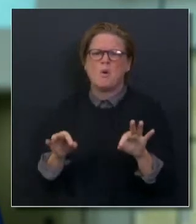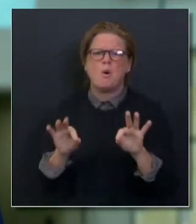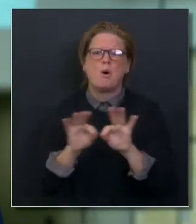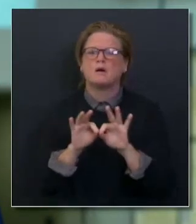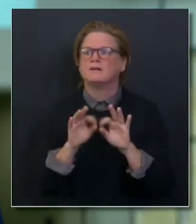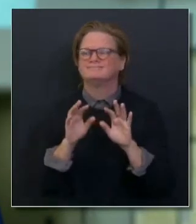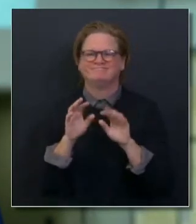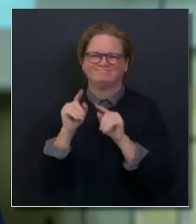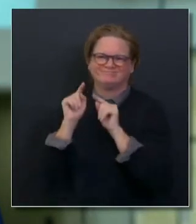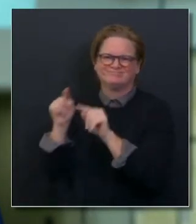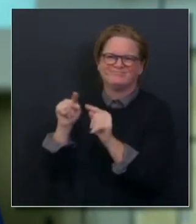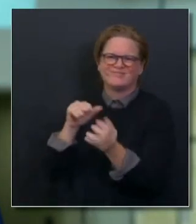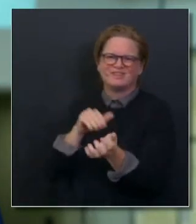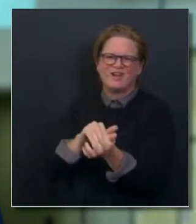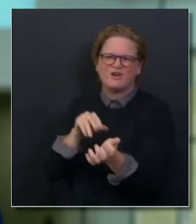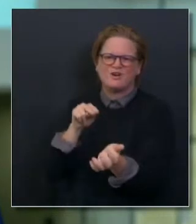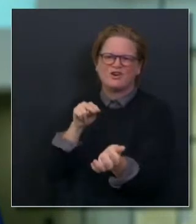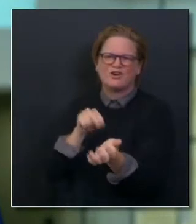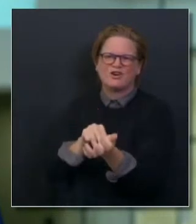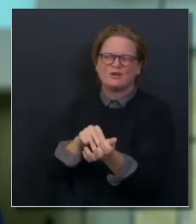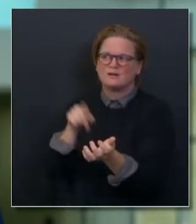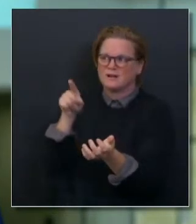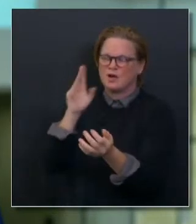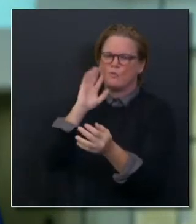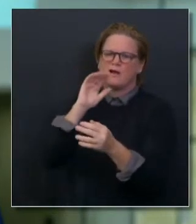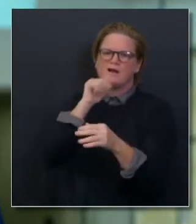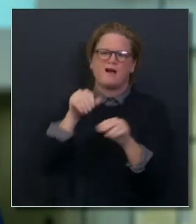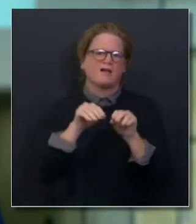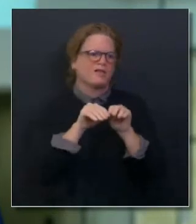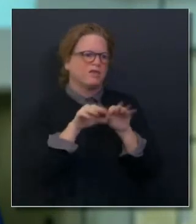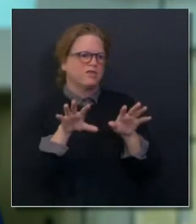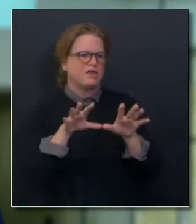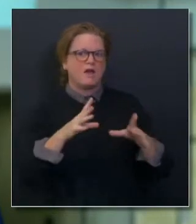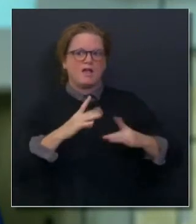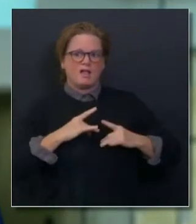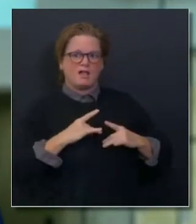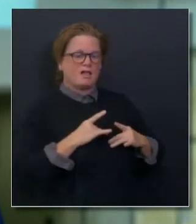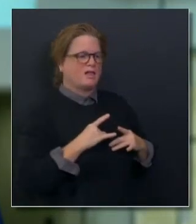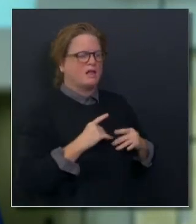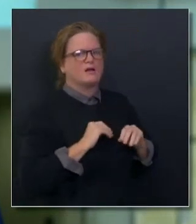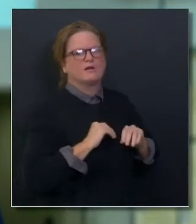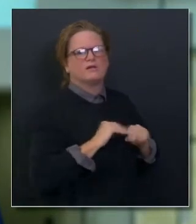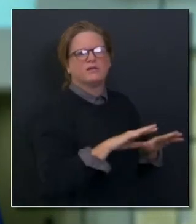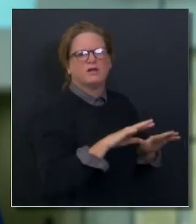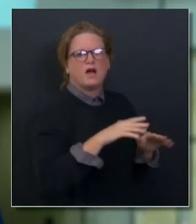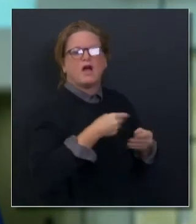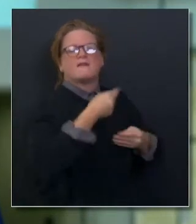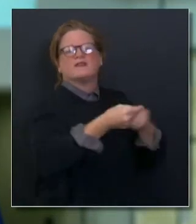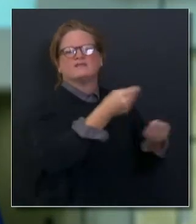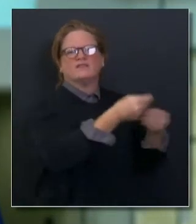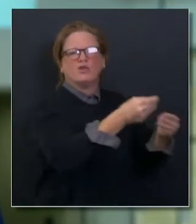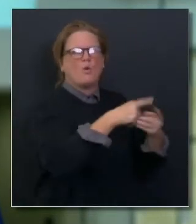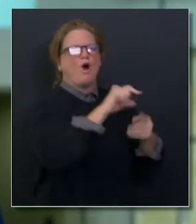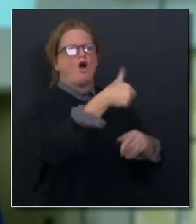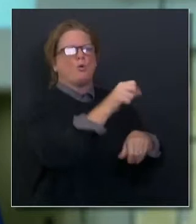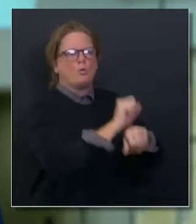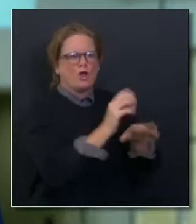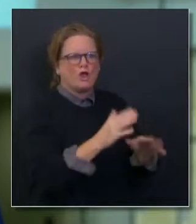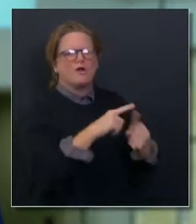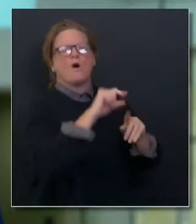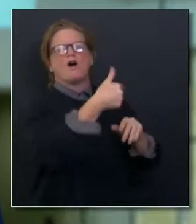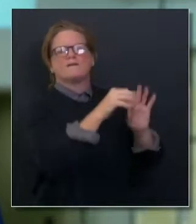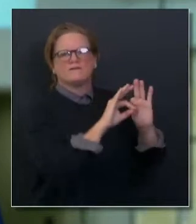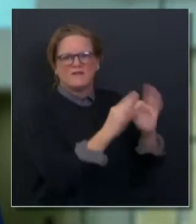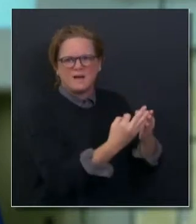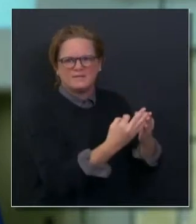to work with confidence, but connected to our staffing challenges that we can ensure that more and more are available to work as we